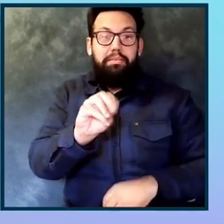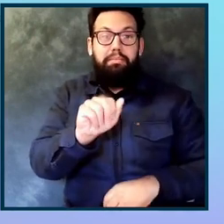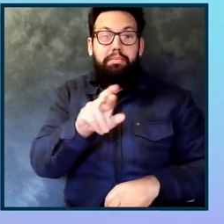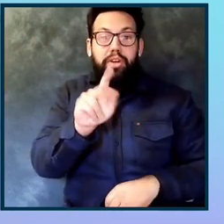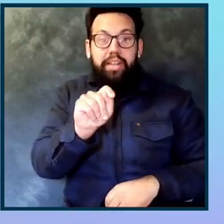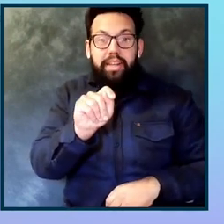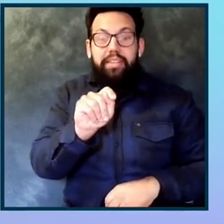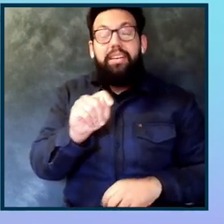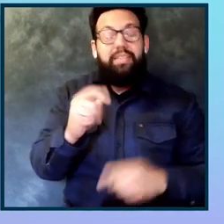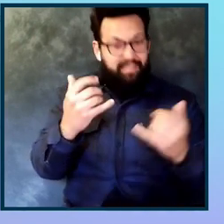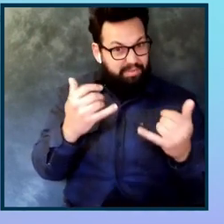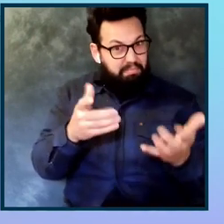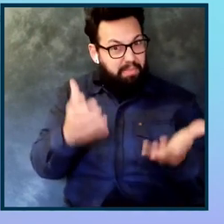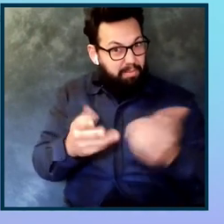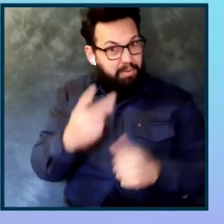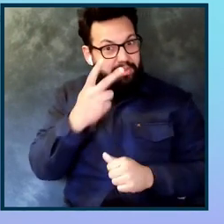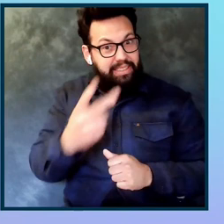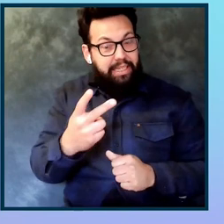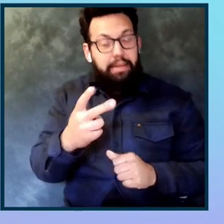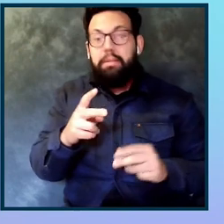more priority now than before?